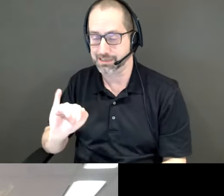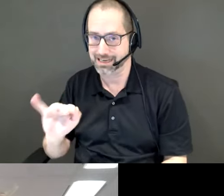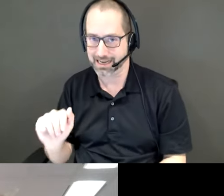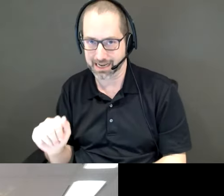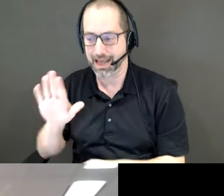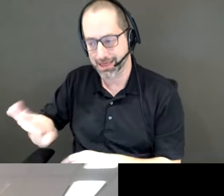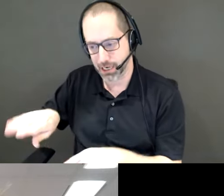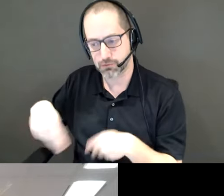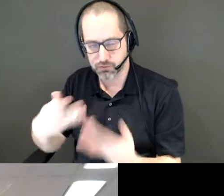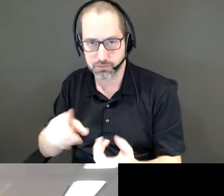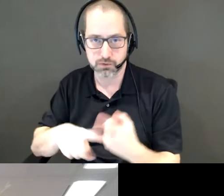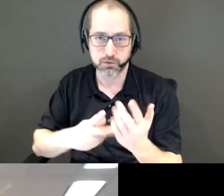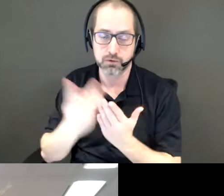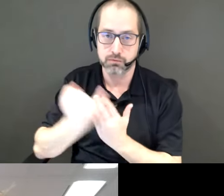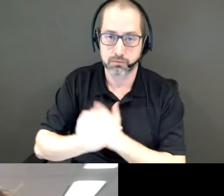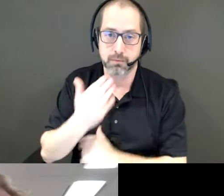project. Thank you.